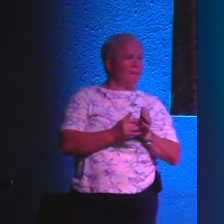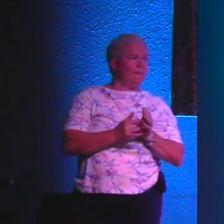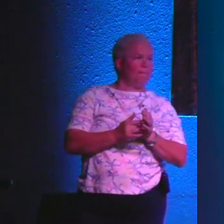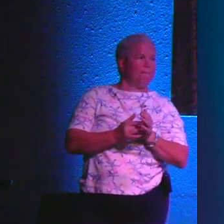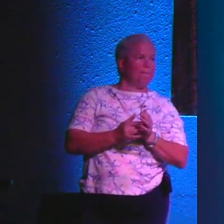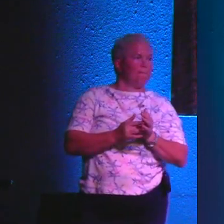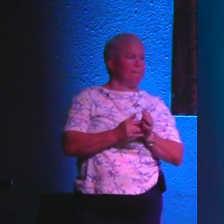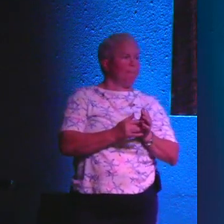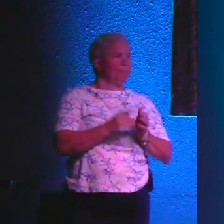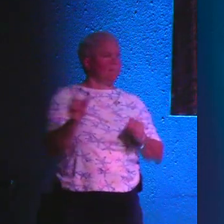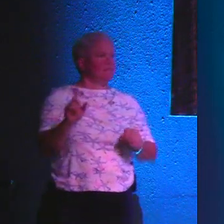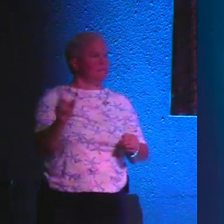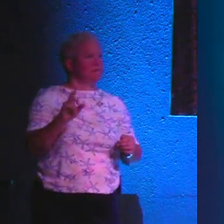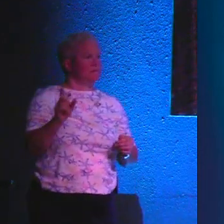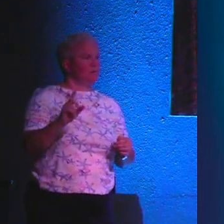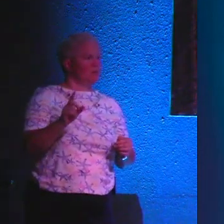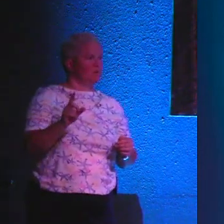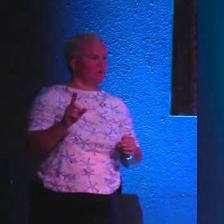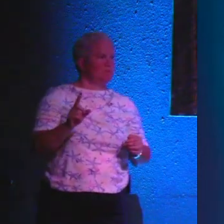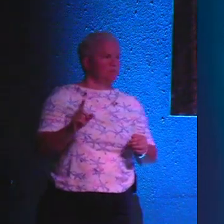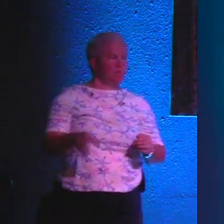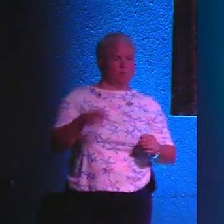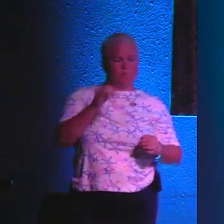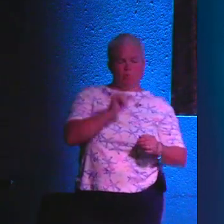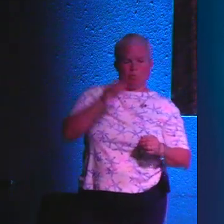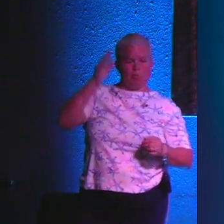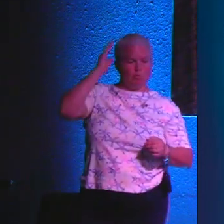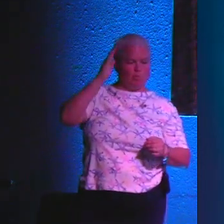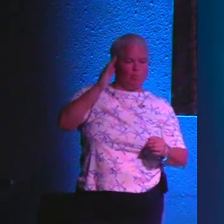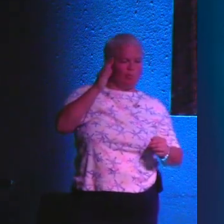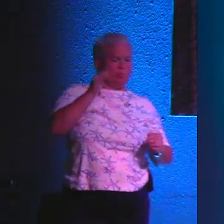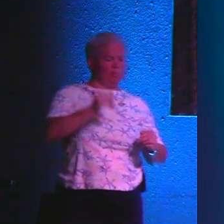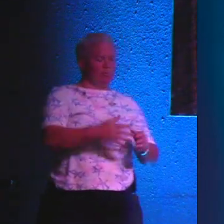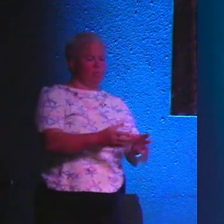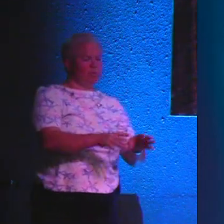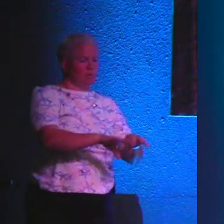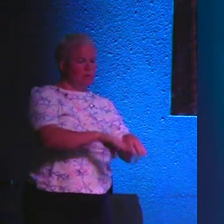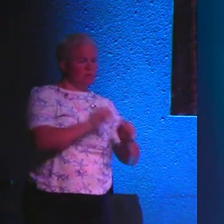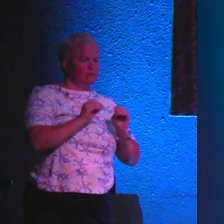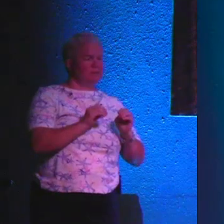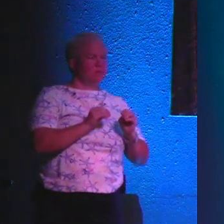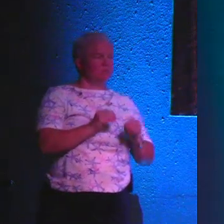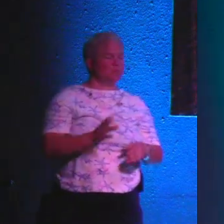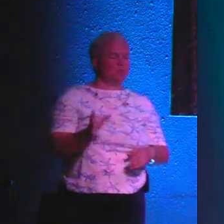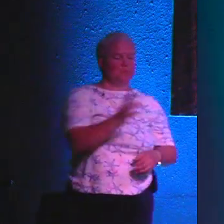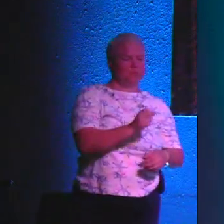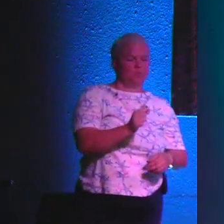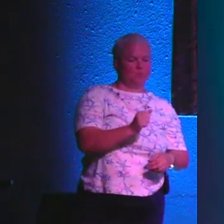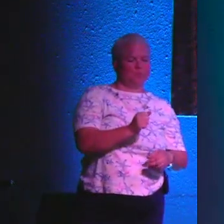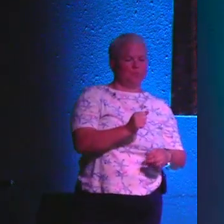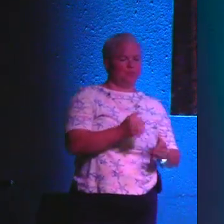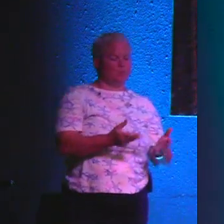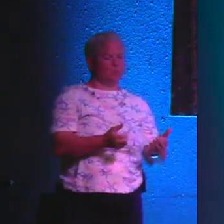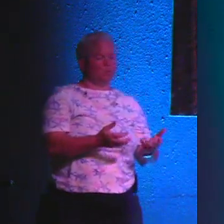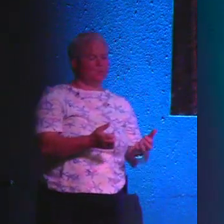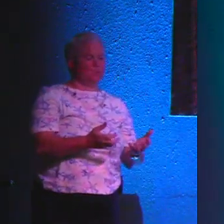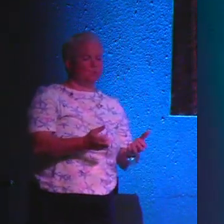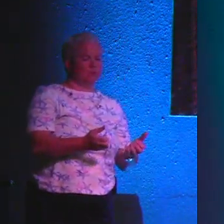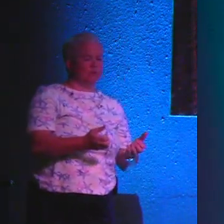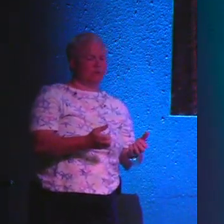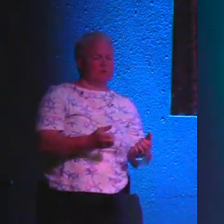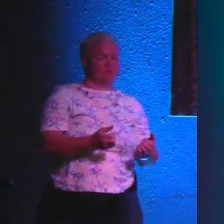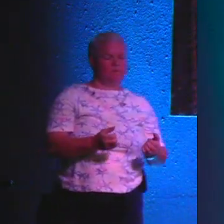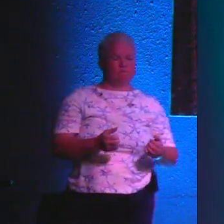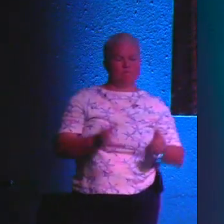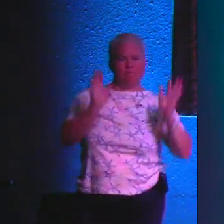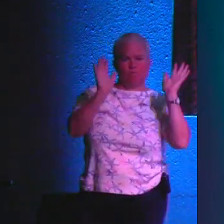meet us where we're at. And I know you will. But don't leave us there. Take us to where you want us to be. We pray this